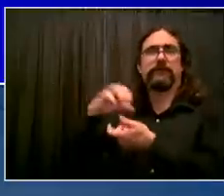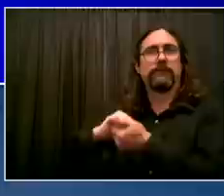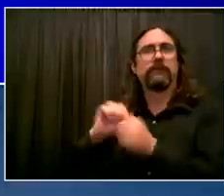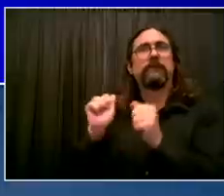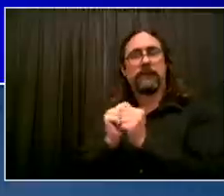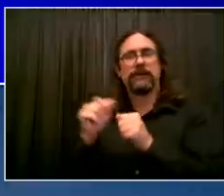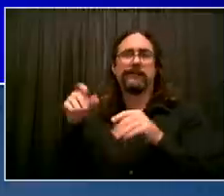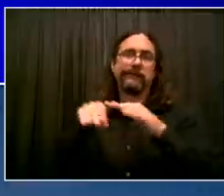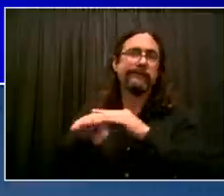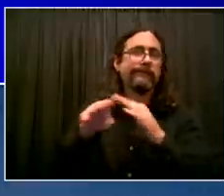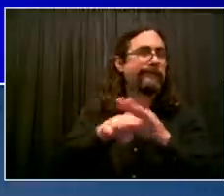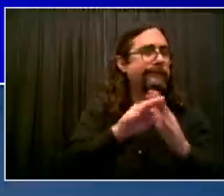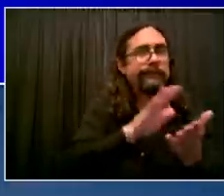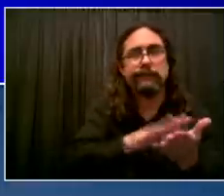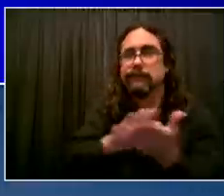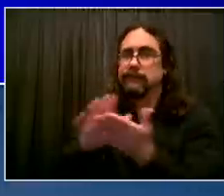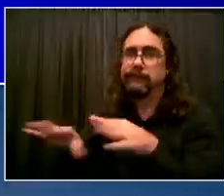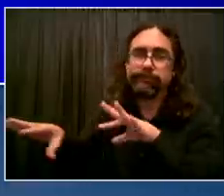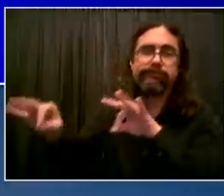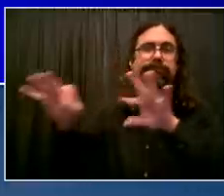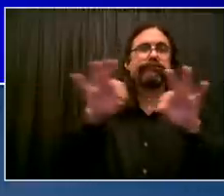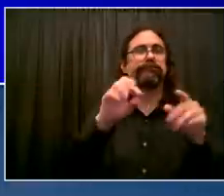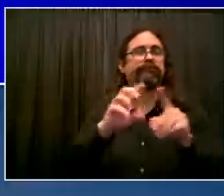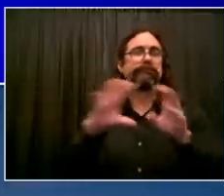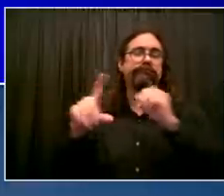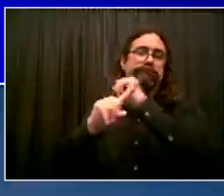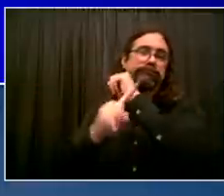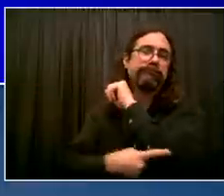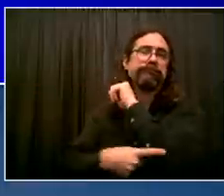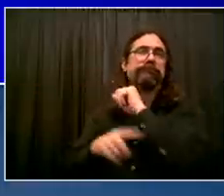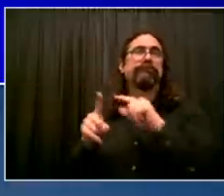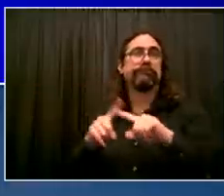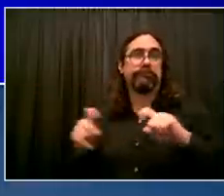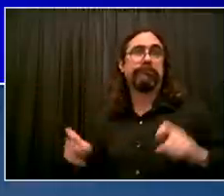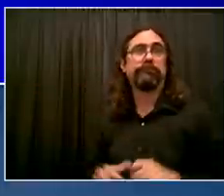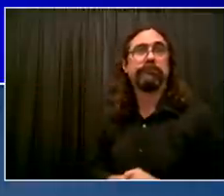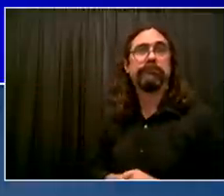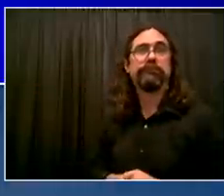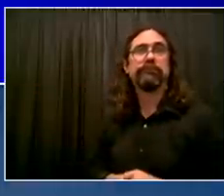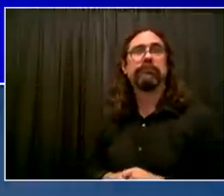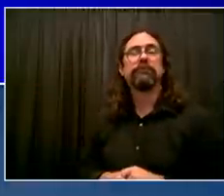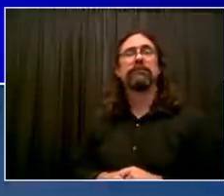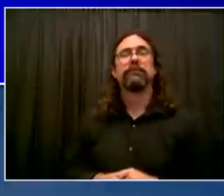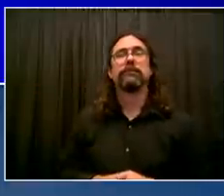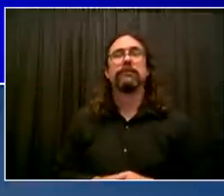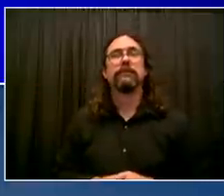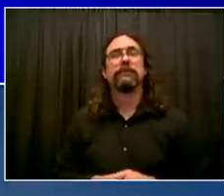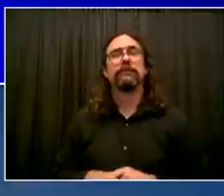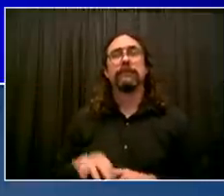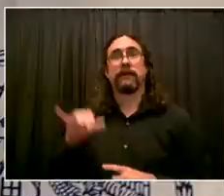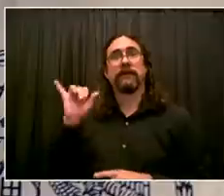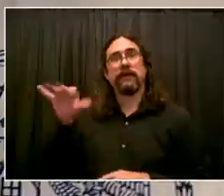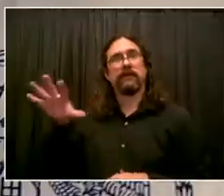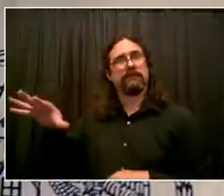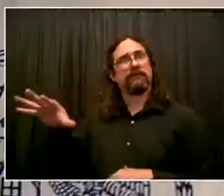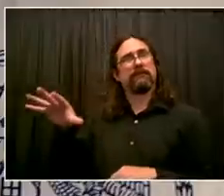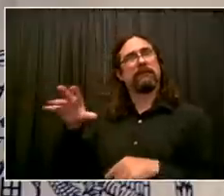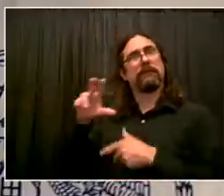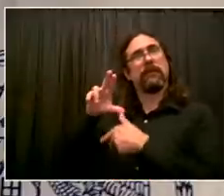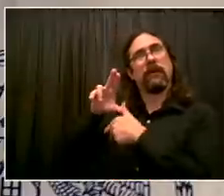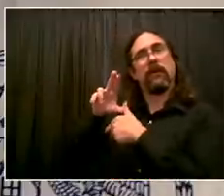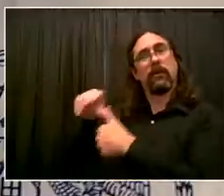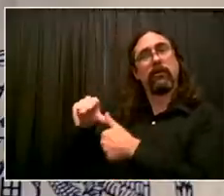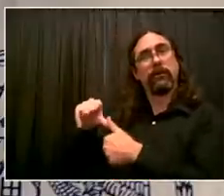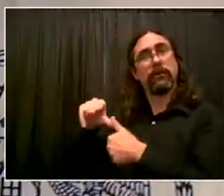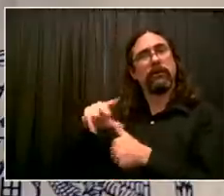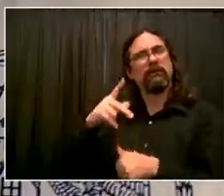hurricane, and we've seen this with COVID, we're seeing it again with the hurricane. It hit in an unequal way. The folks who were hurt the most in many cases